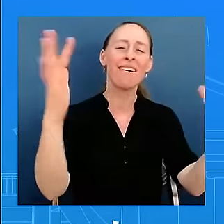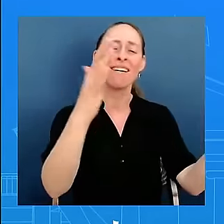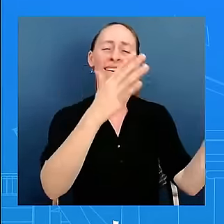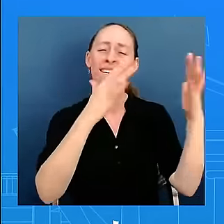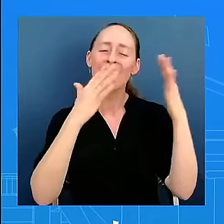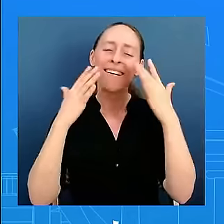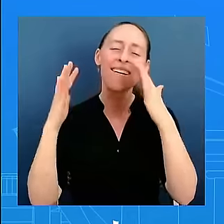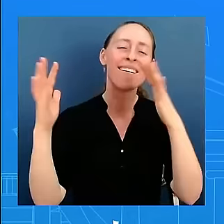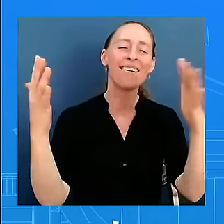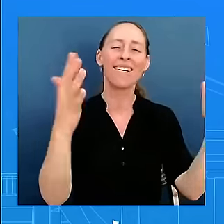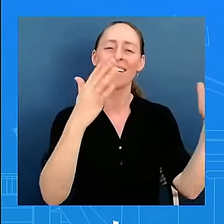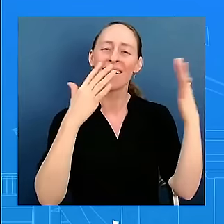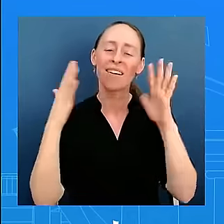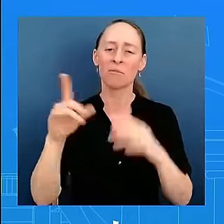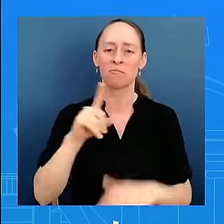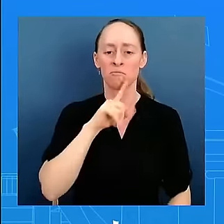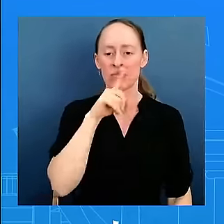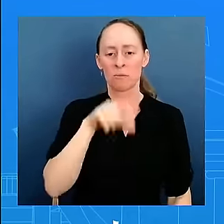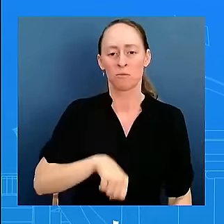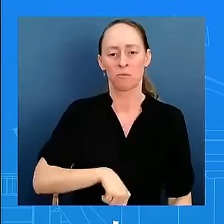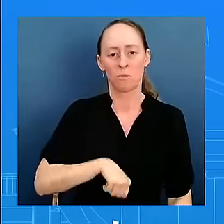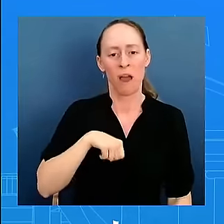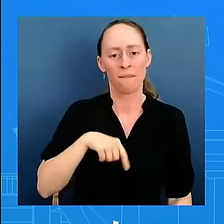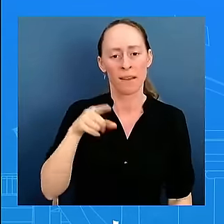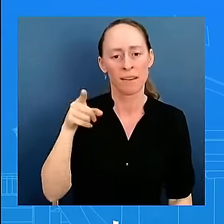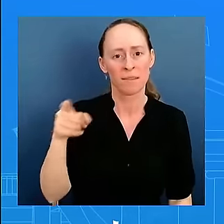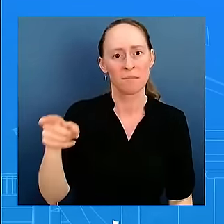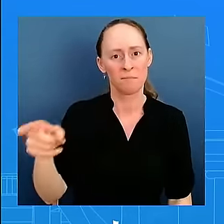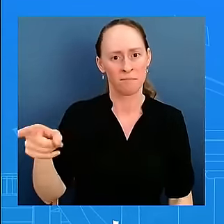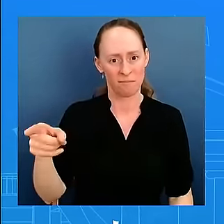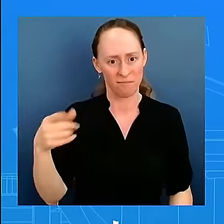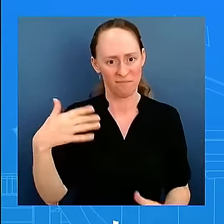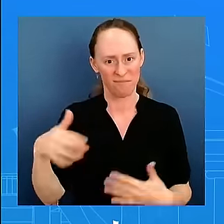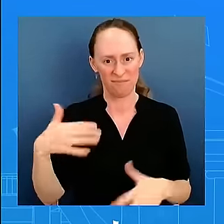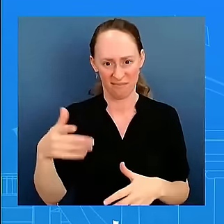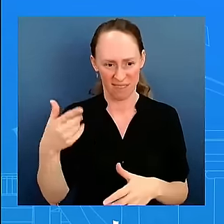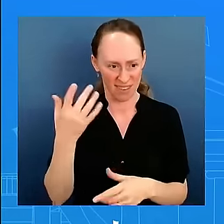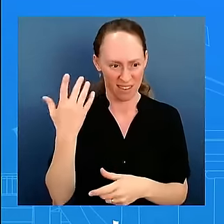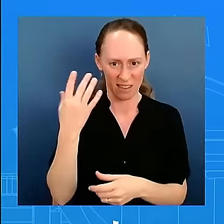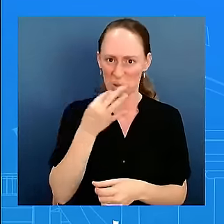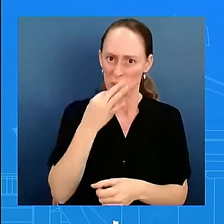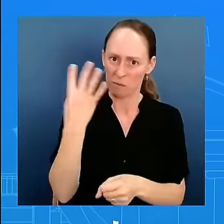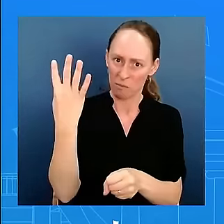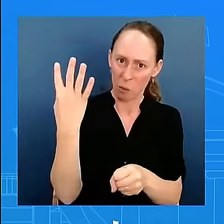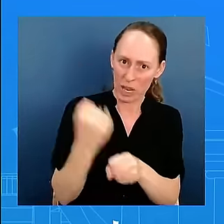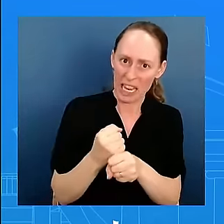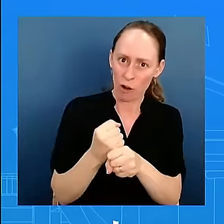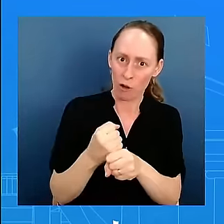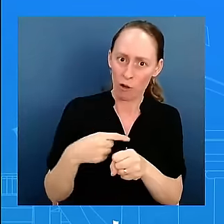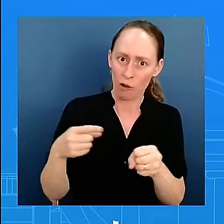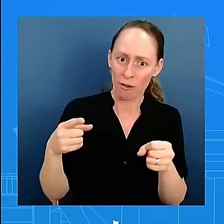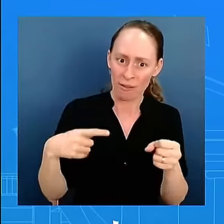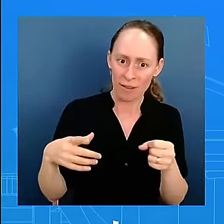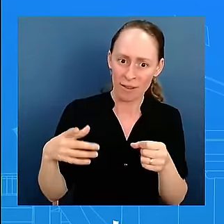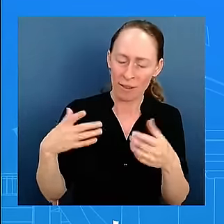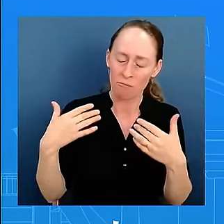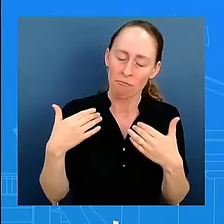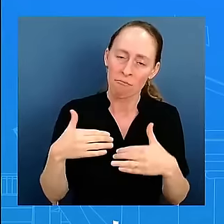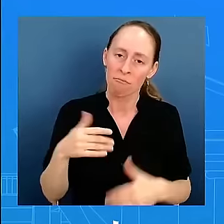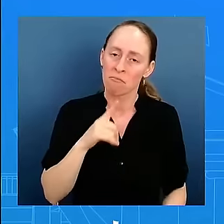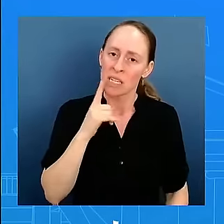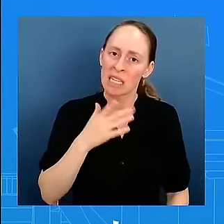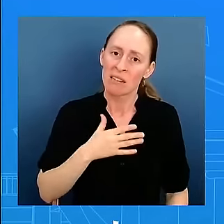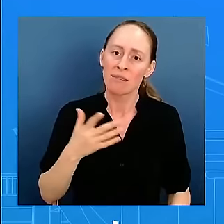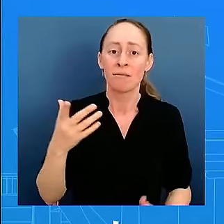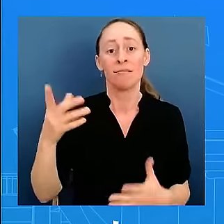us for since the beginning of this administration almost four years and he also wanted to appreciate the staff he knows how hard